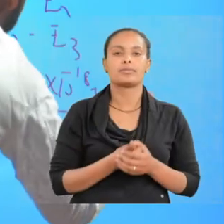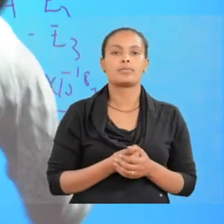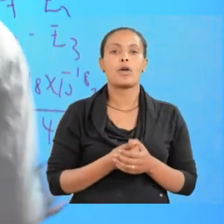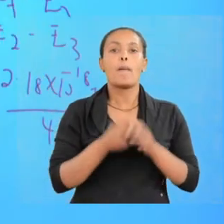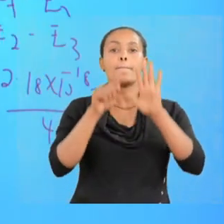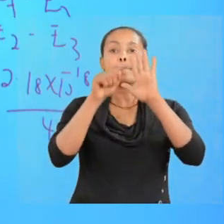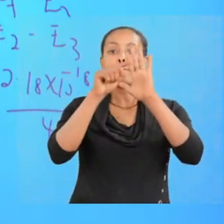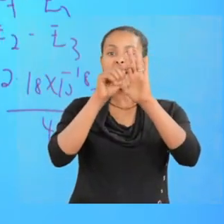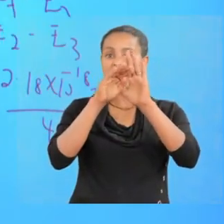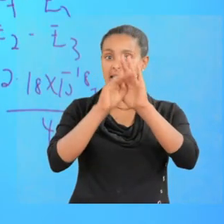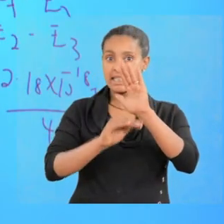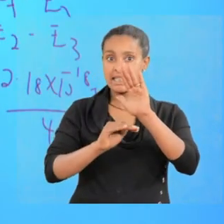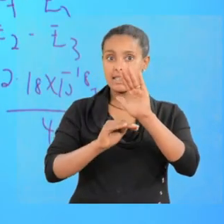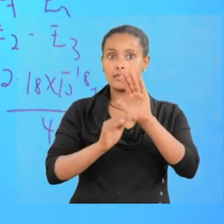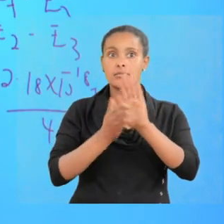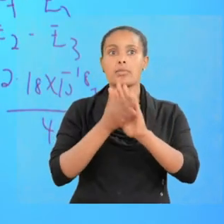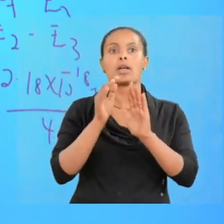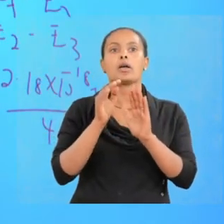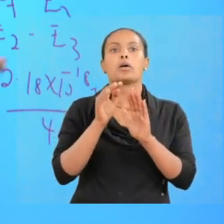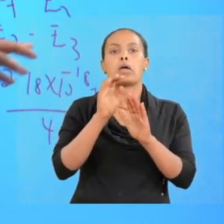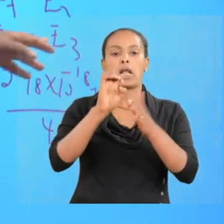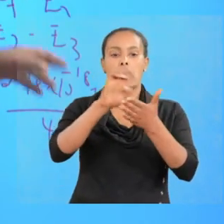Minus, minus, minus